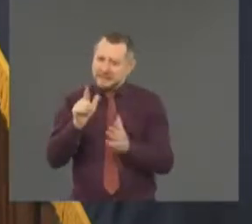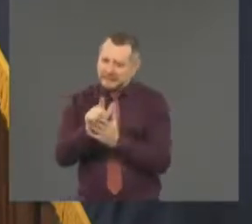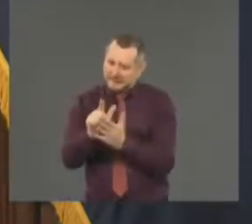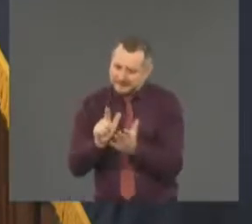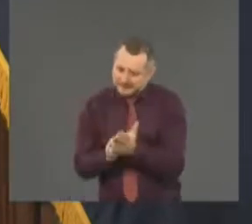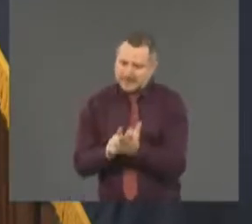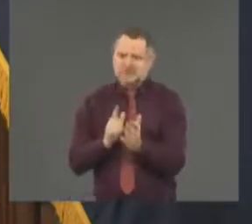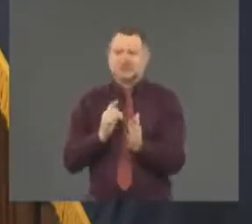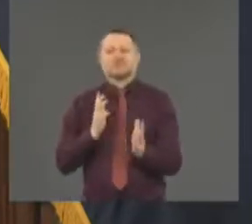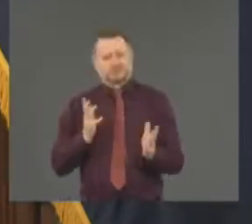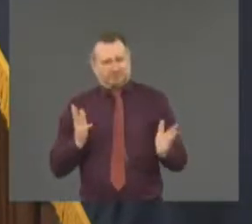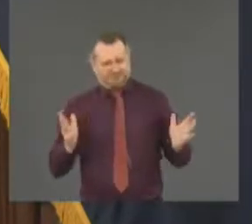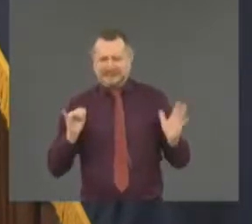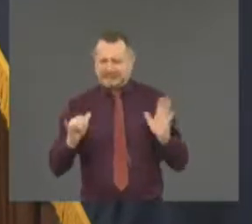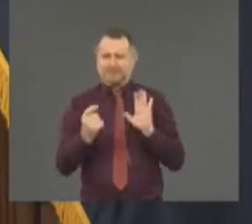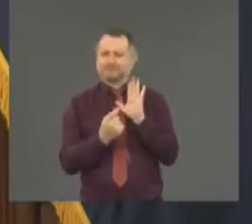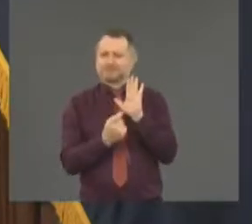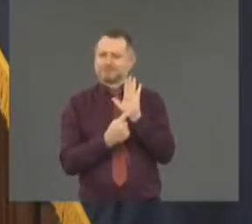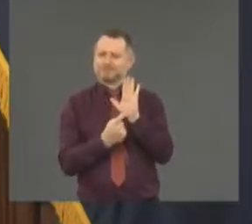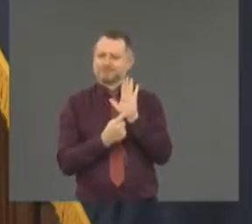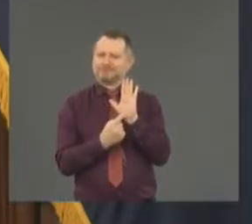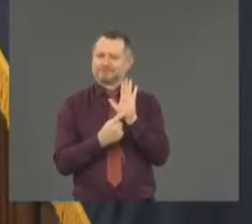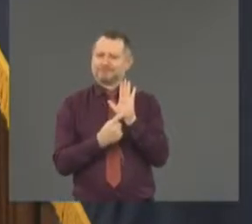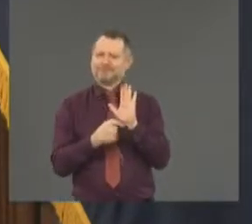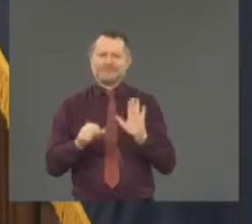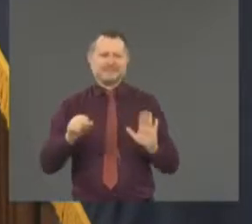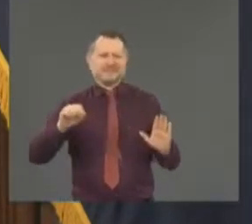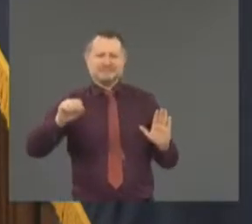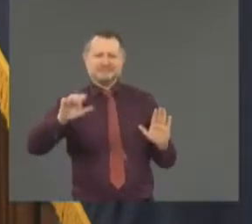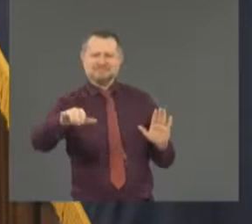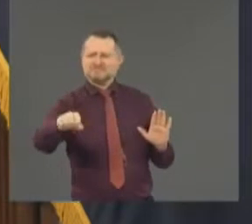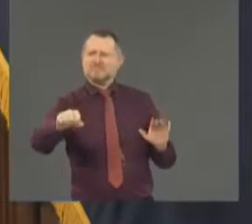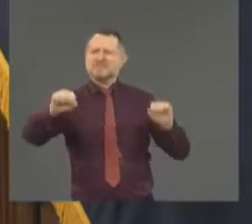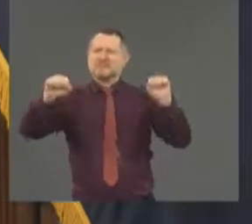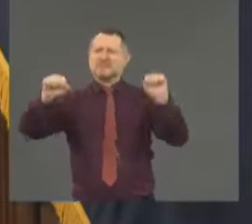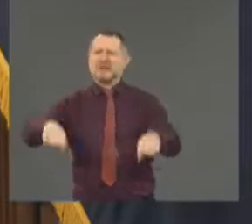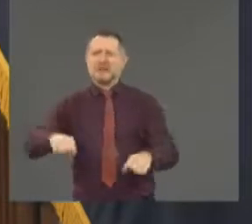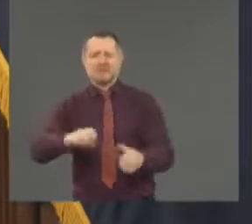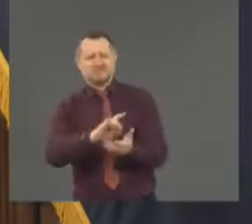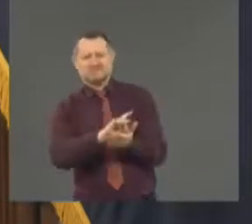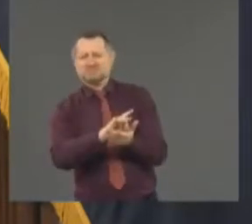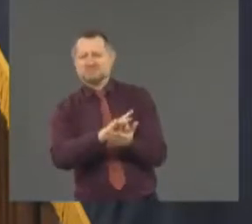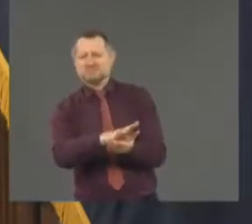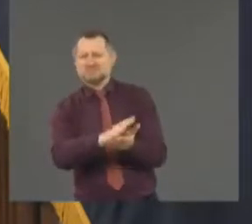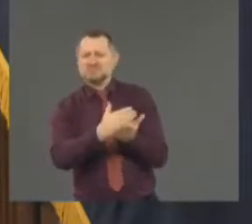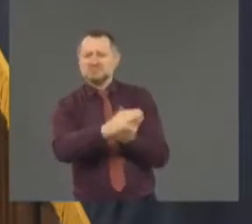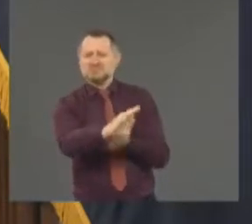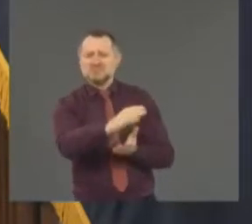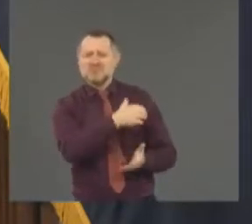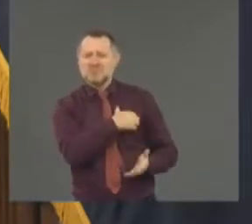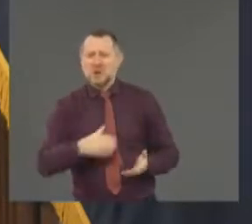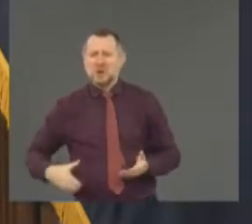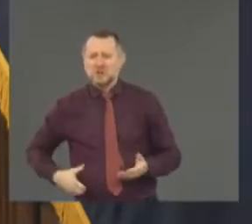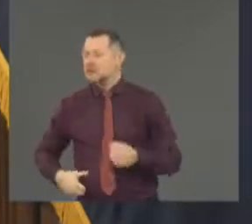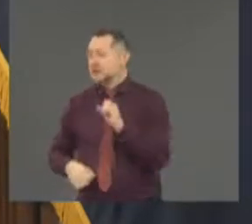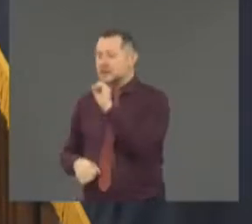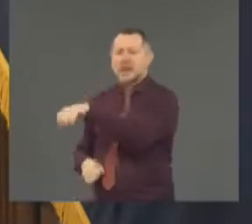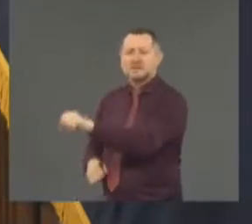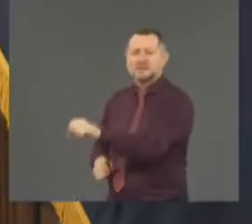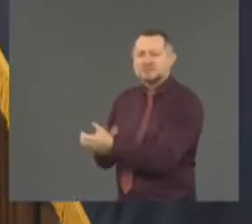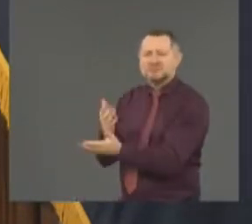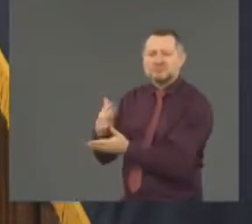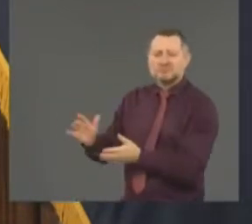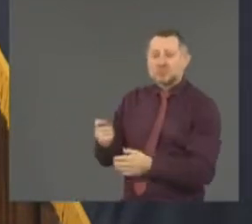yes, can you displace a mayor? Yes, a mayor can be removed. It has not